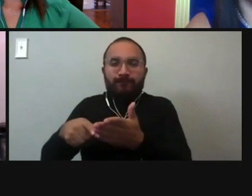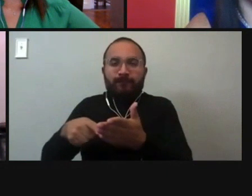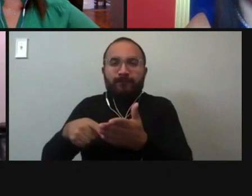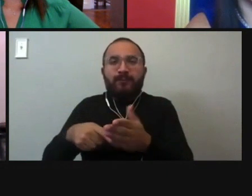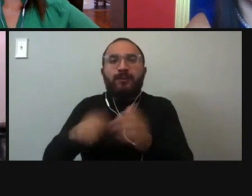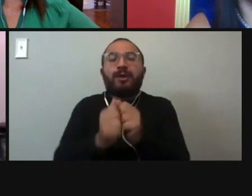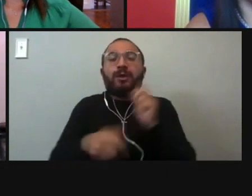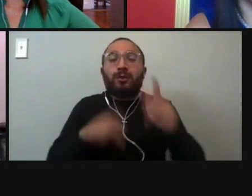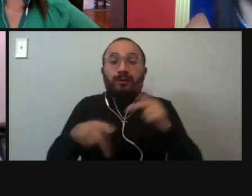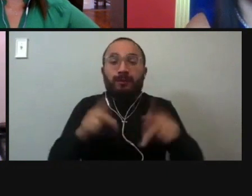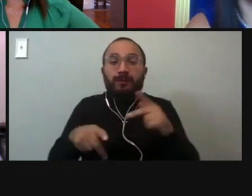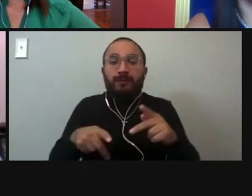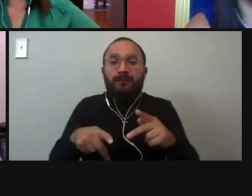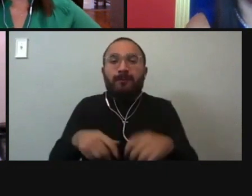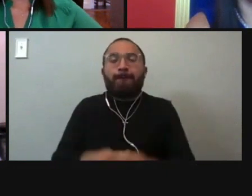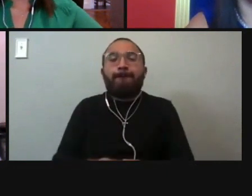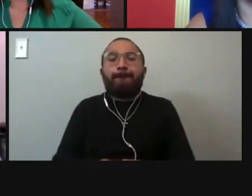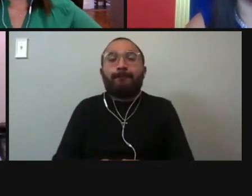We'll start with you, Mr. Lara, please.